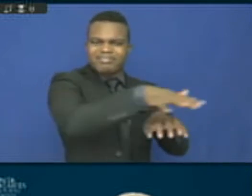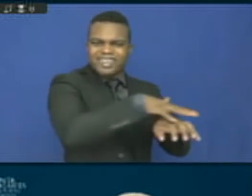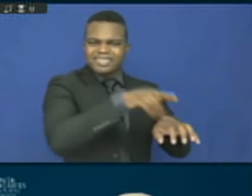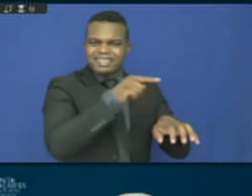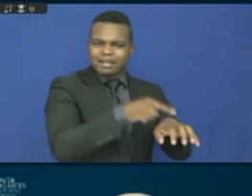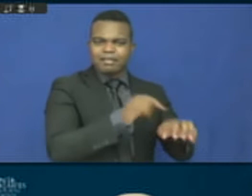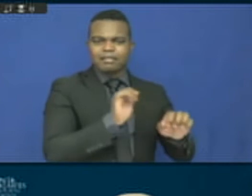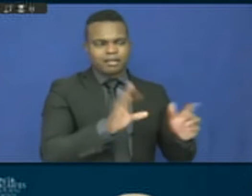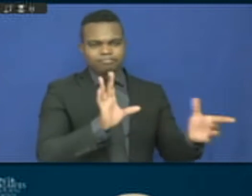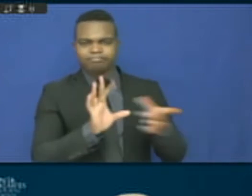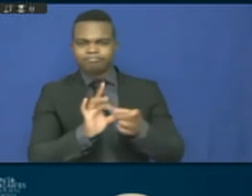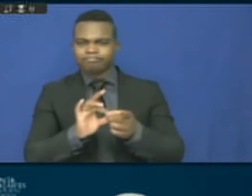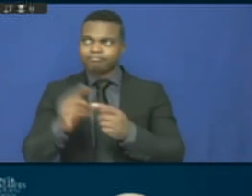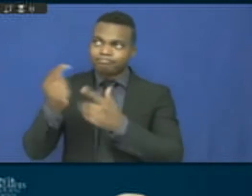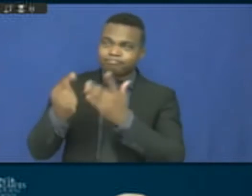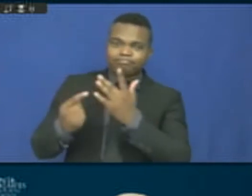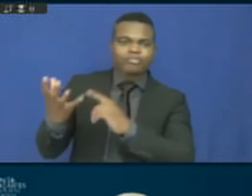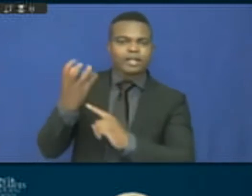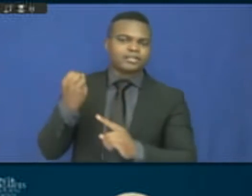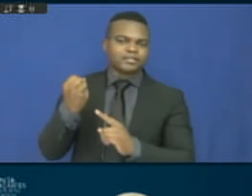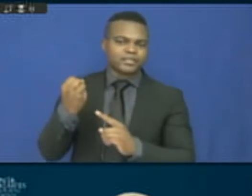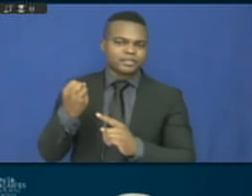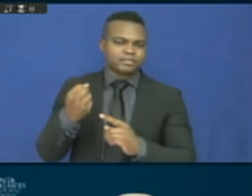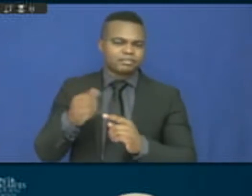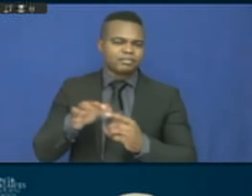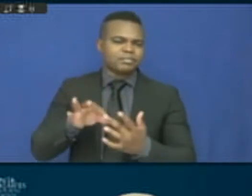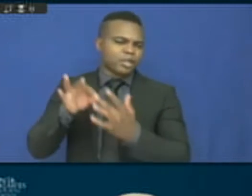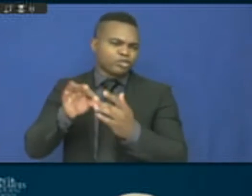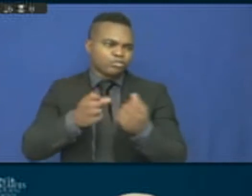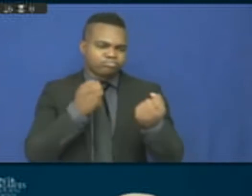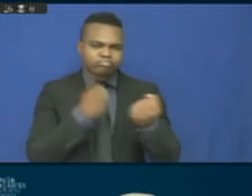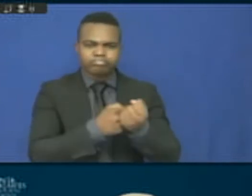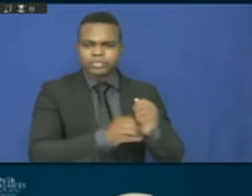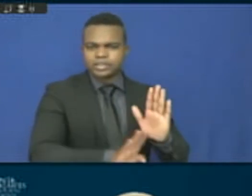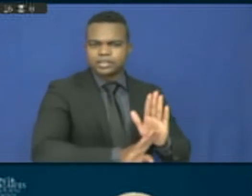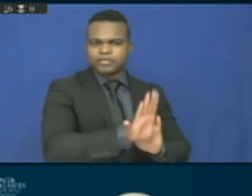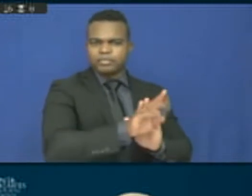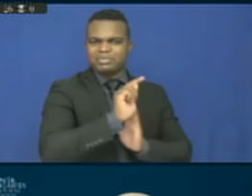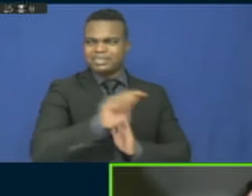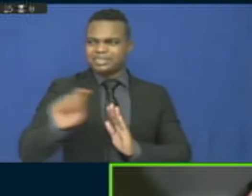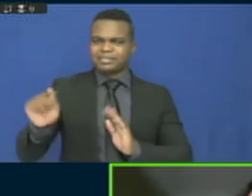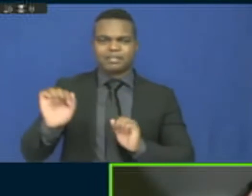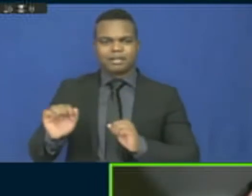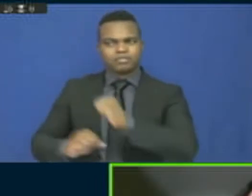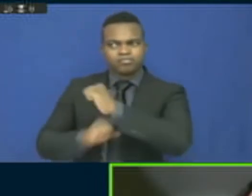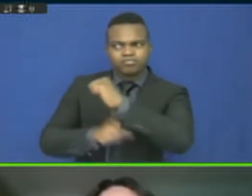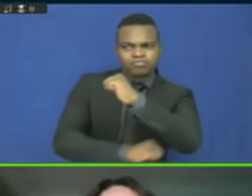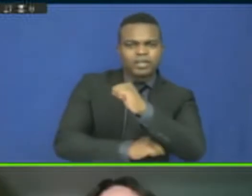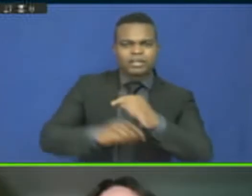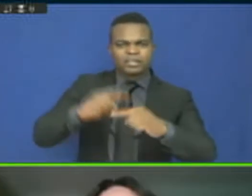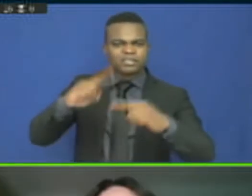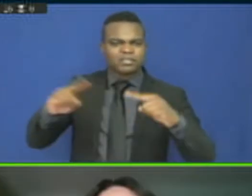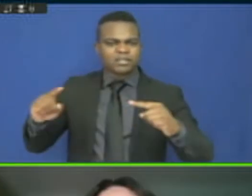all of the goals. Every single one of the goals can be ticked by that type of intervention in terms of urban management and urban